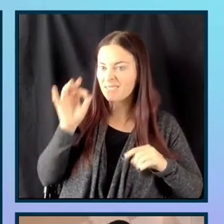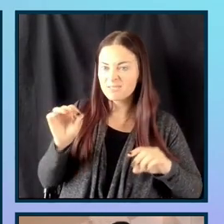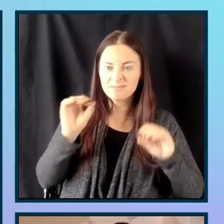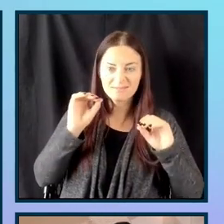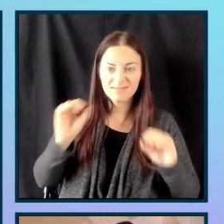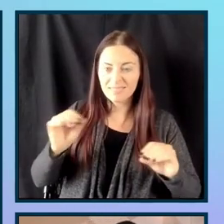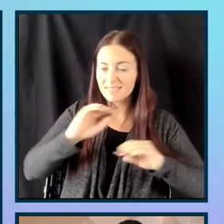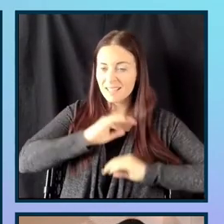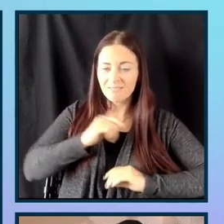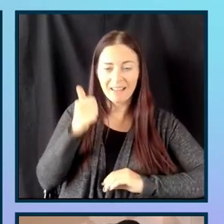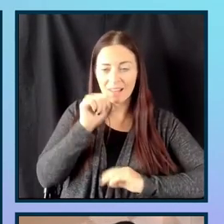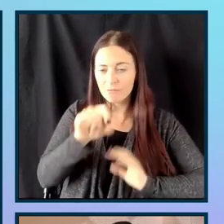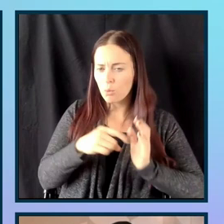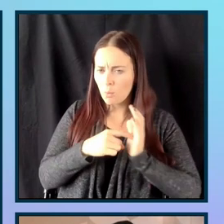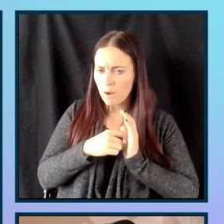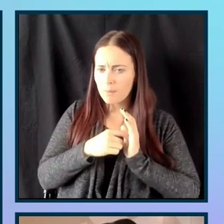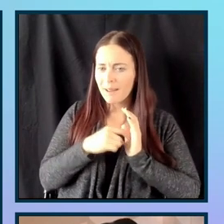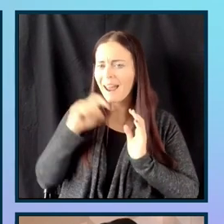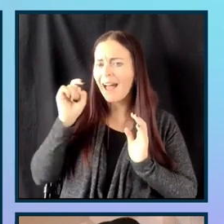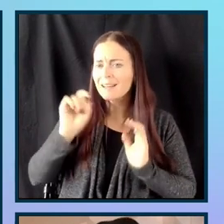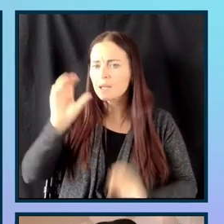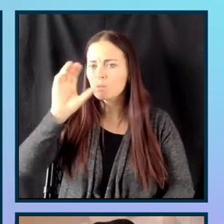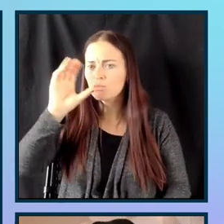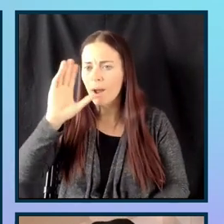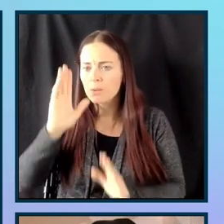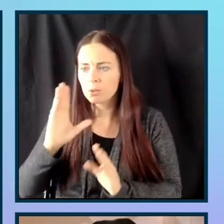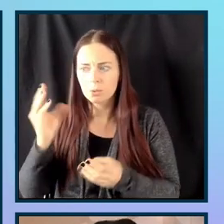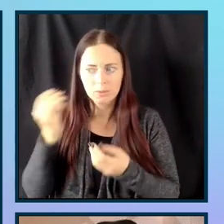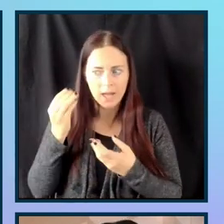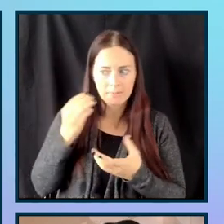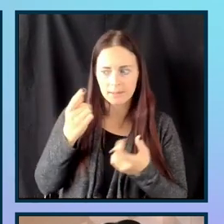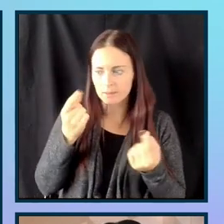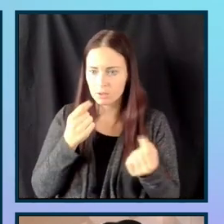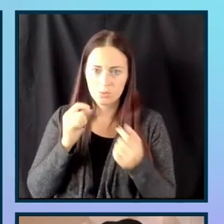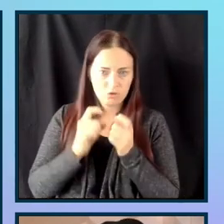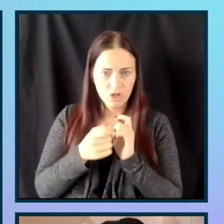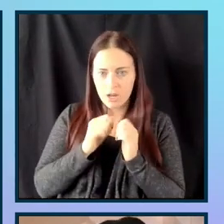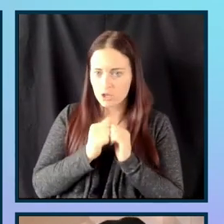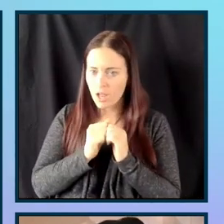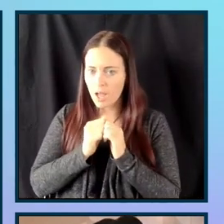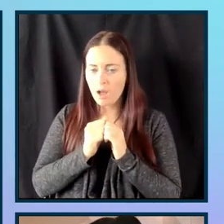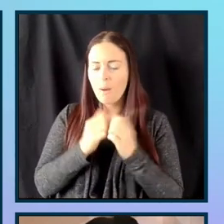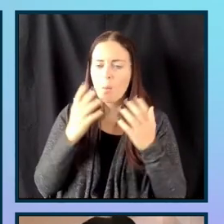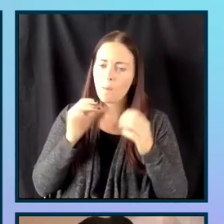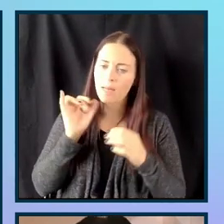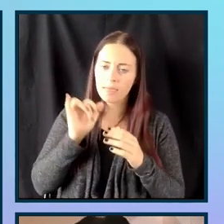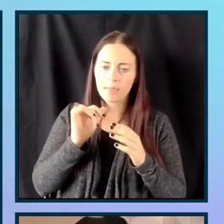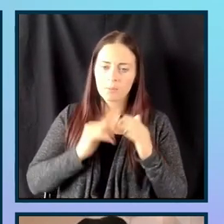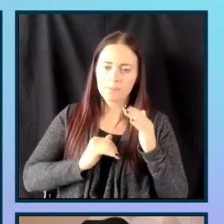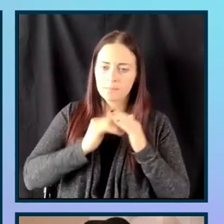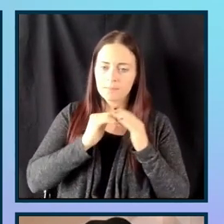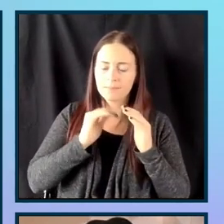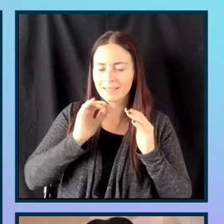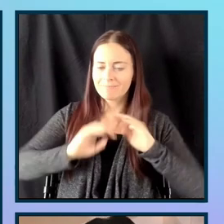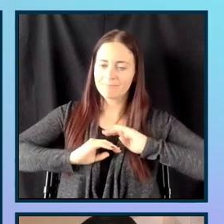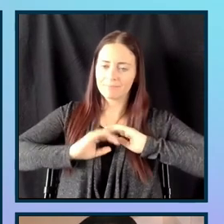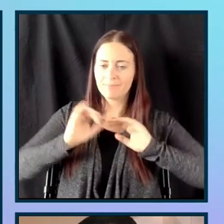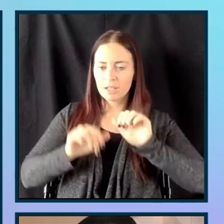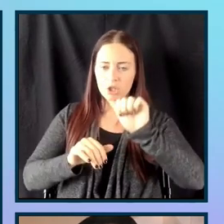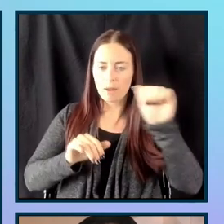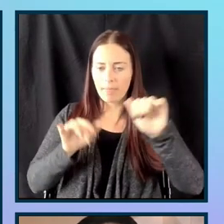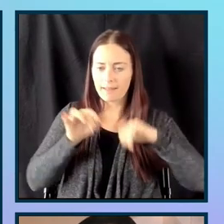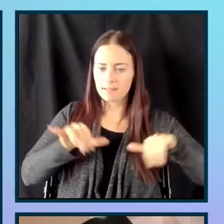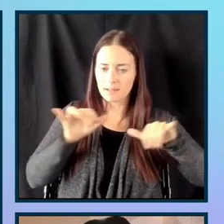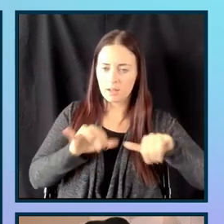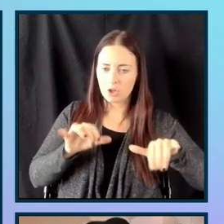want the browser to give me a little assistance, let's say that I want to go for that double A standard. It does, you can use